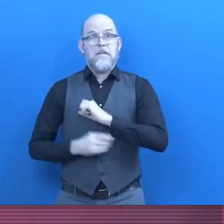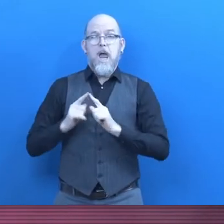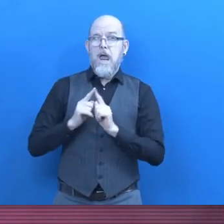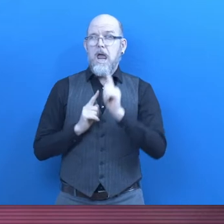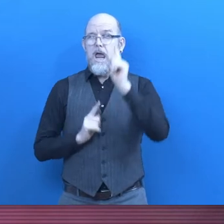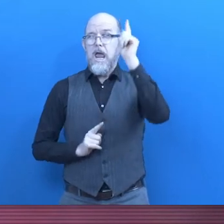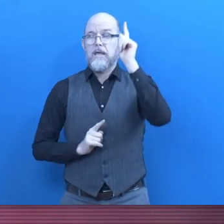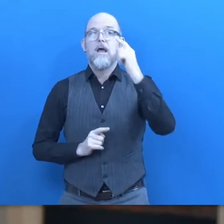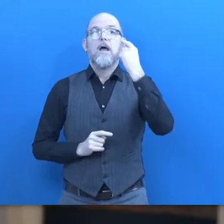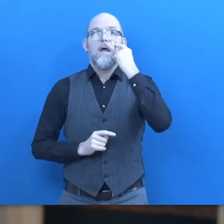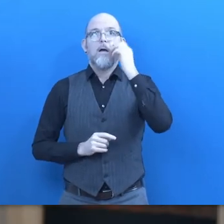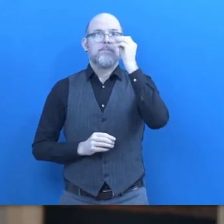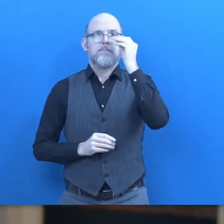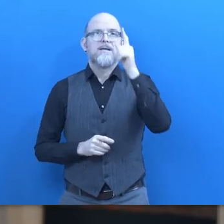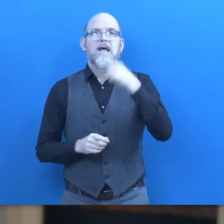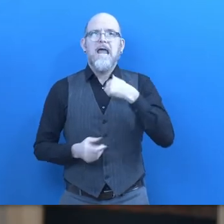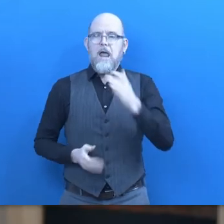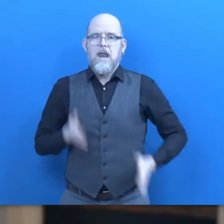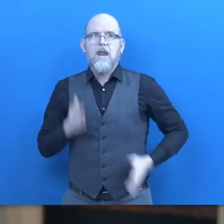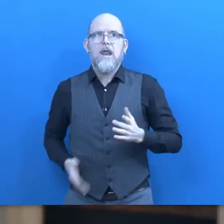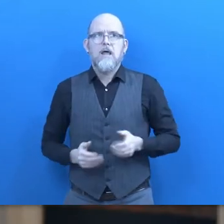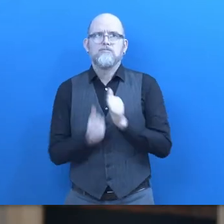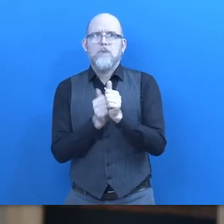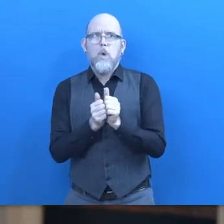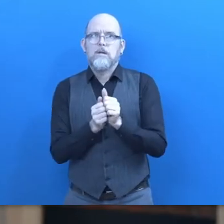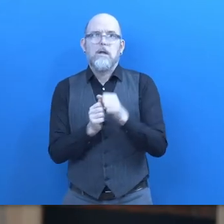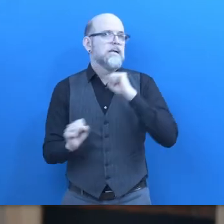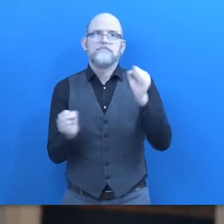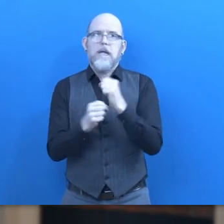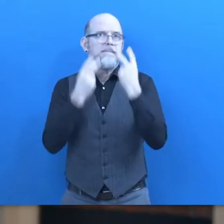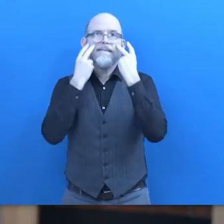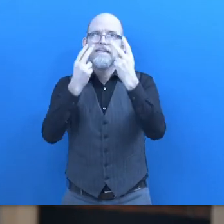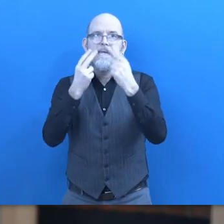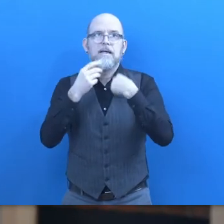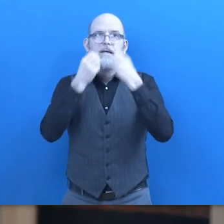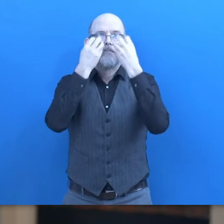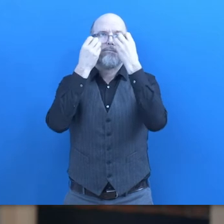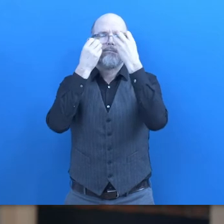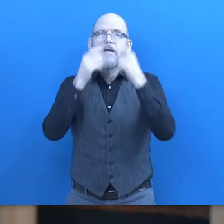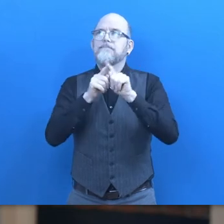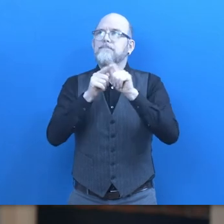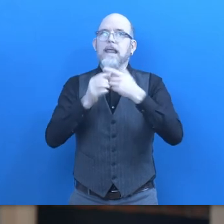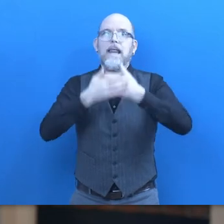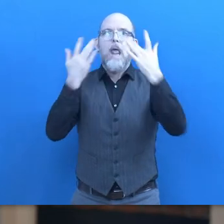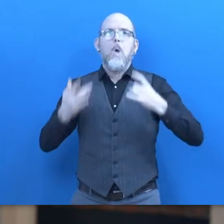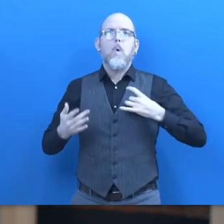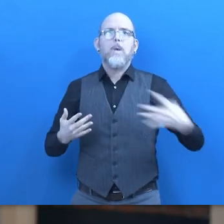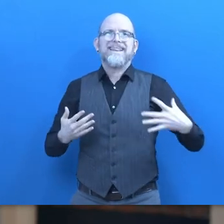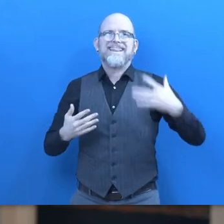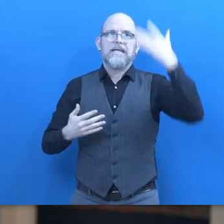I'm racing as a visually impaired athlete I have no vision at all I all I can see is white light so when my heart rates below